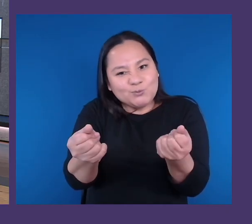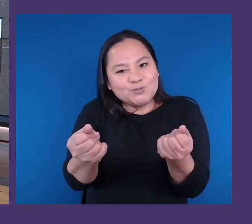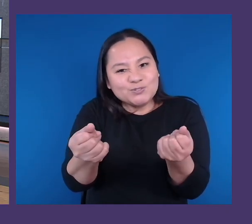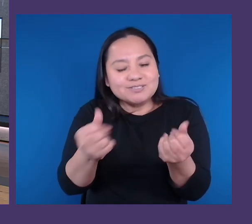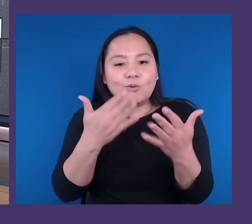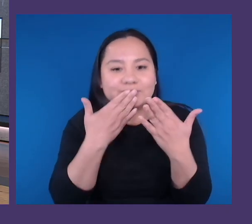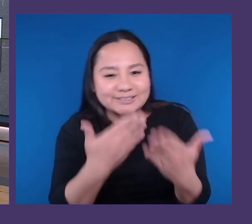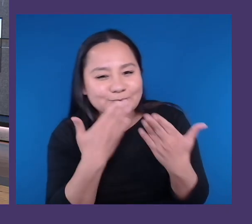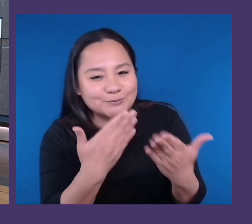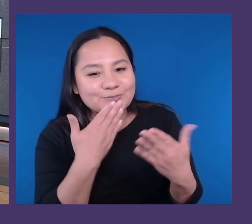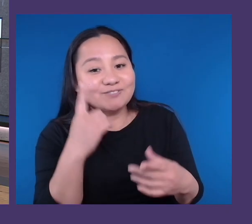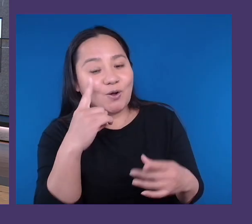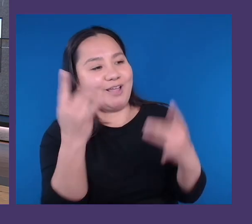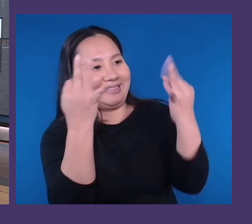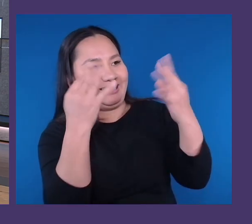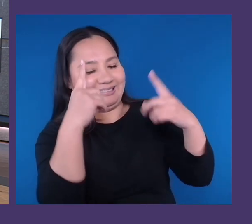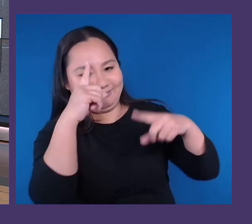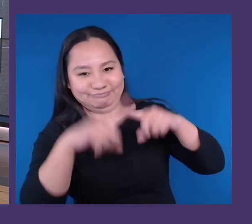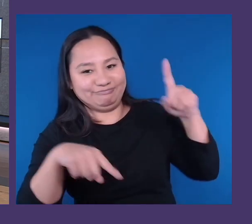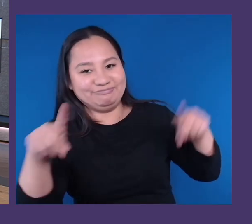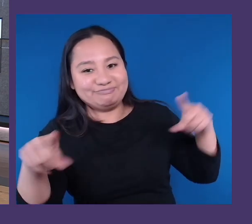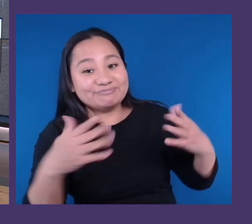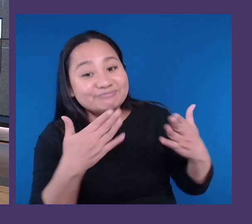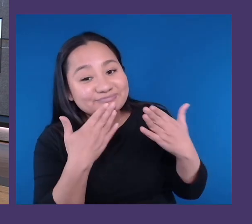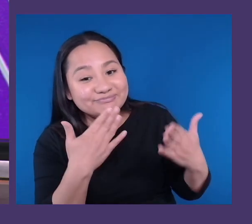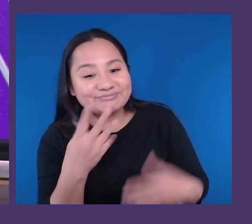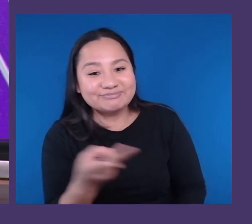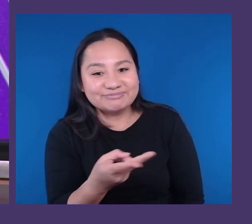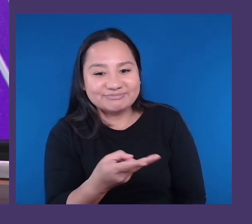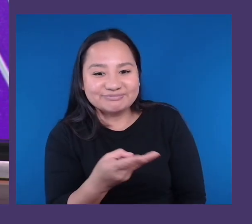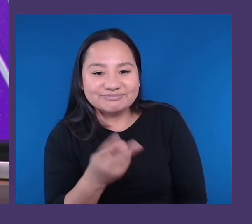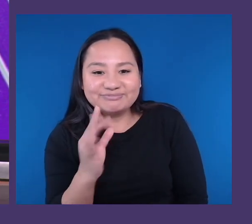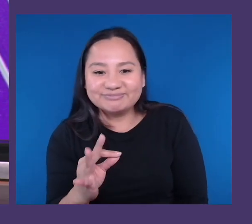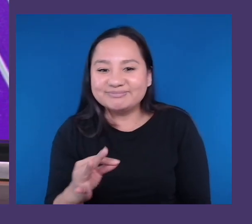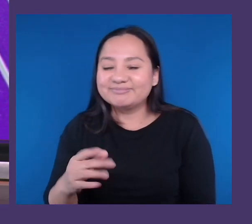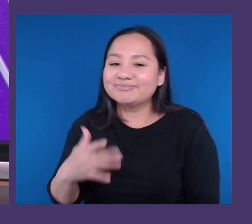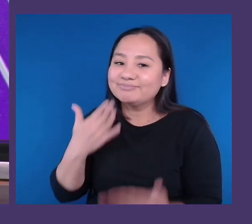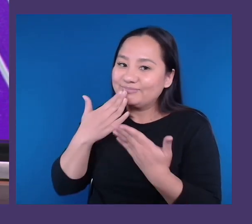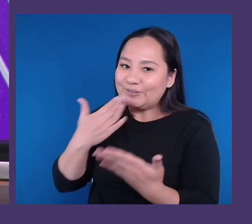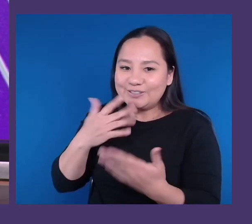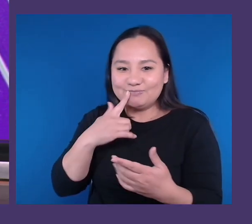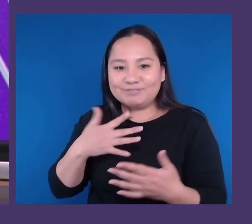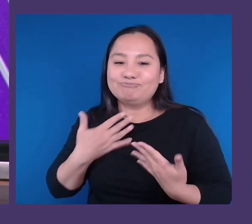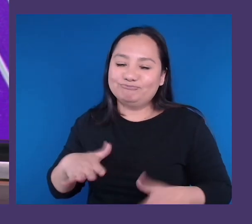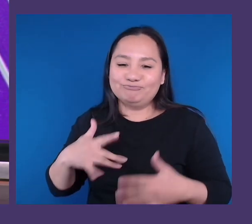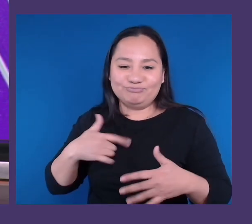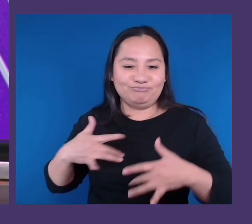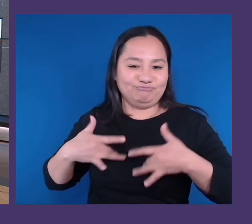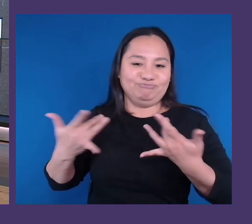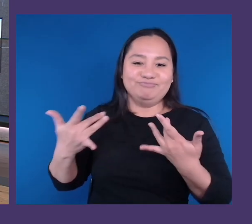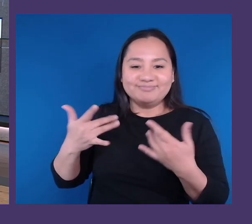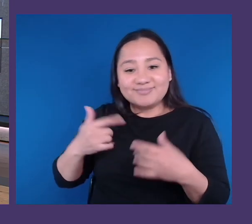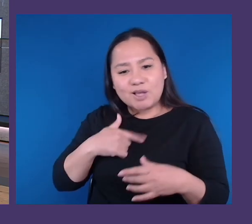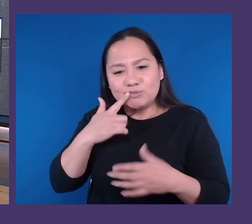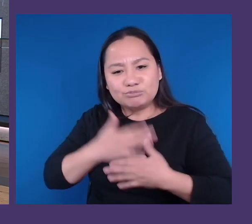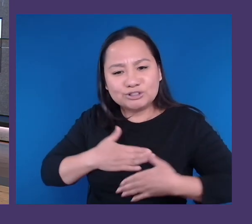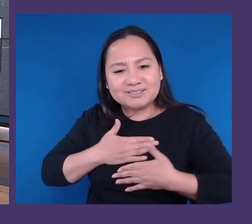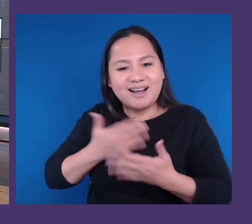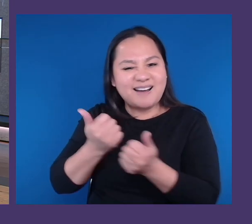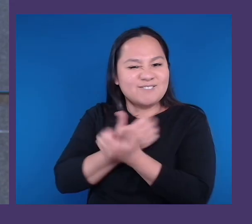Yeah. Thank you both. It's such a pleasure, and I just really appreciate everything that you're doing in this space. So,